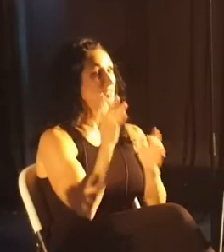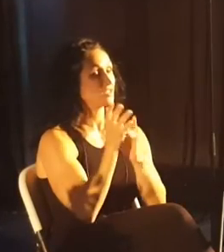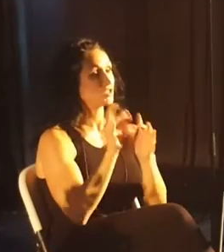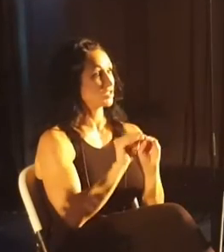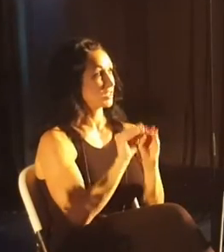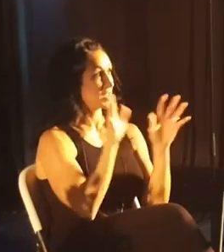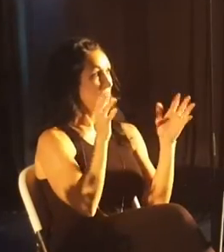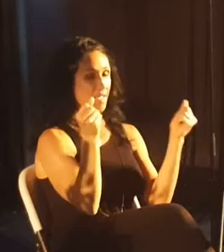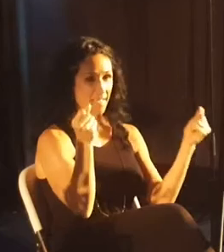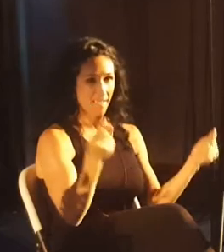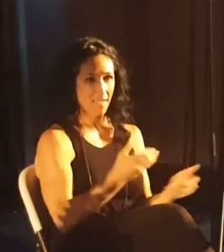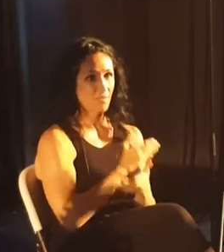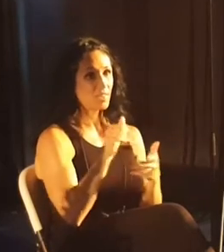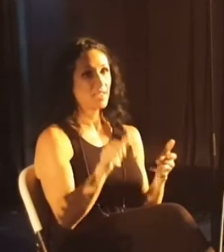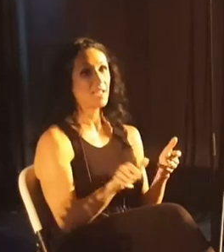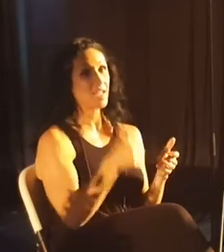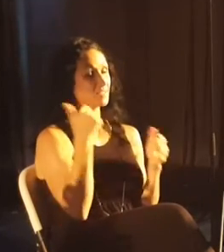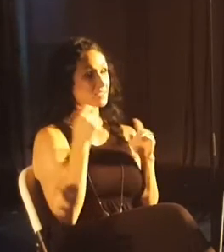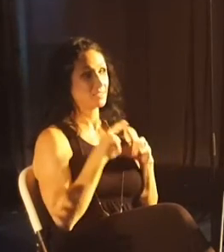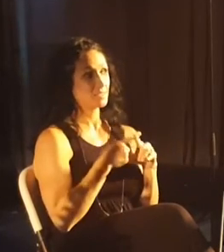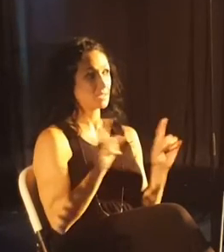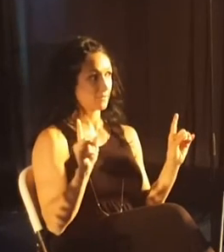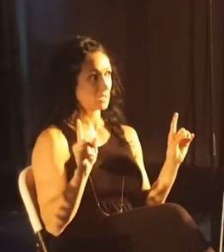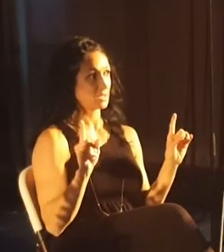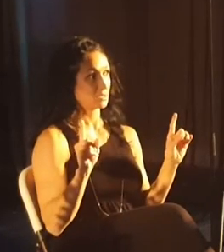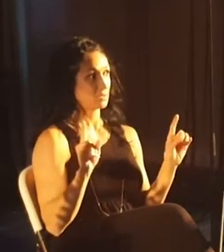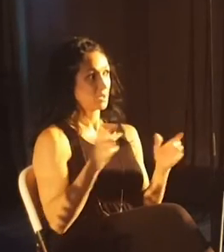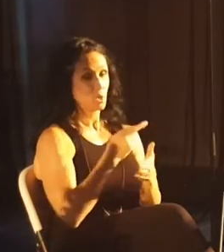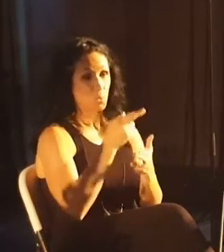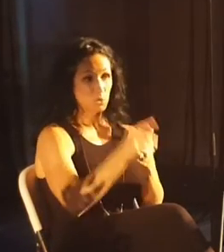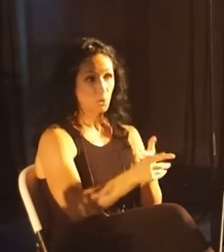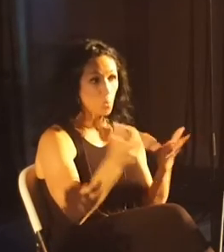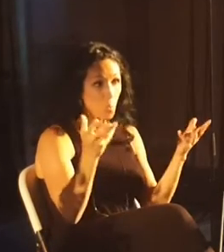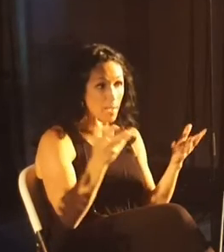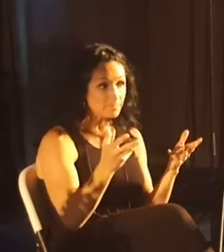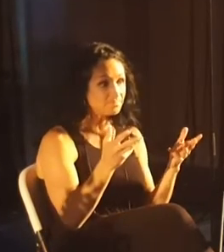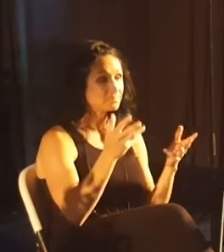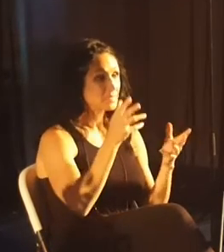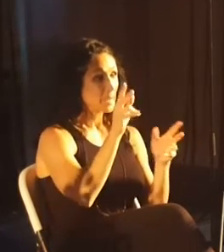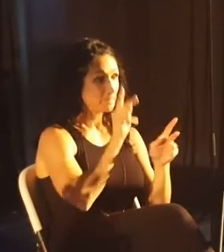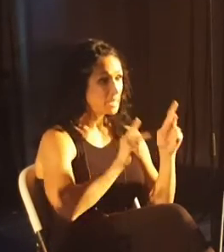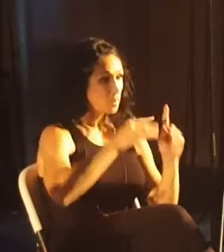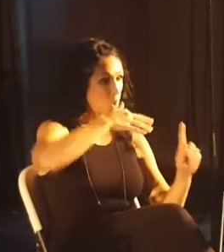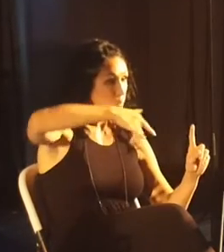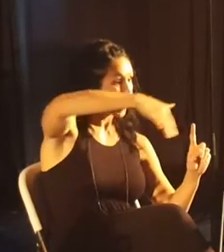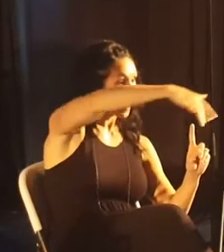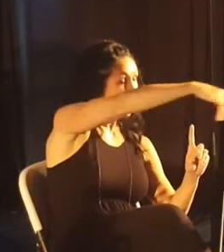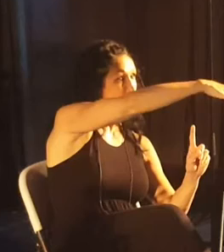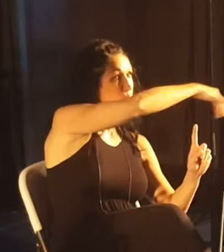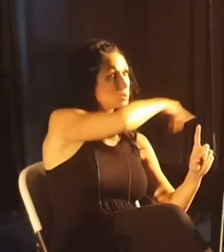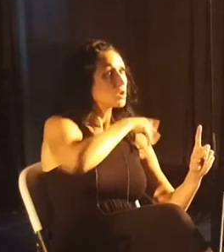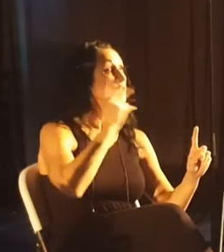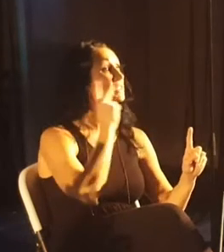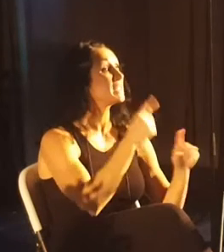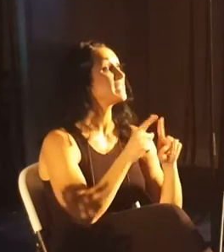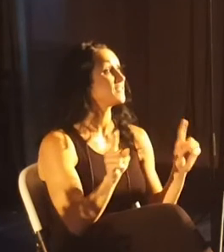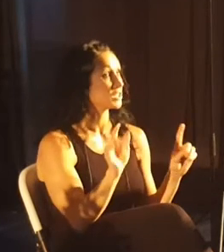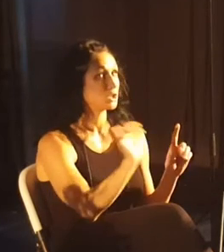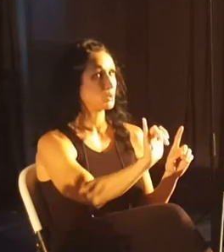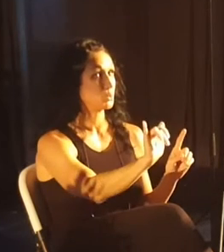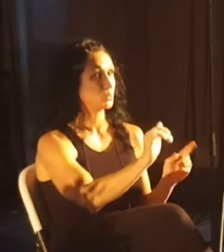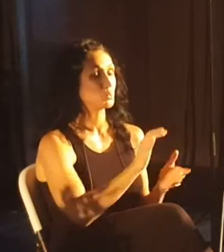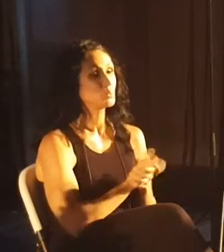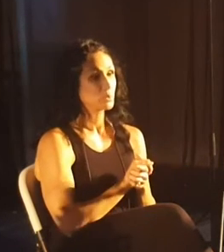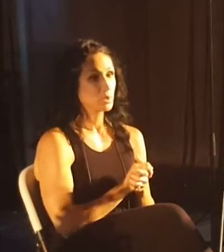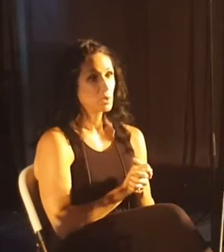she sees everything else differently. And as a result, people around her are beginning to see things differently as well.